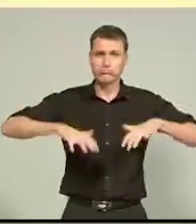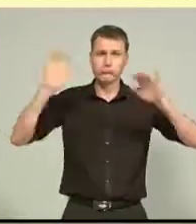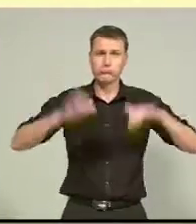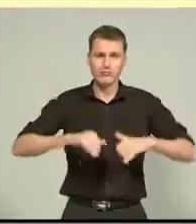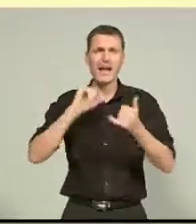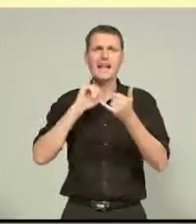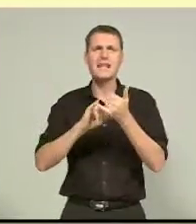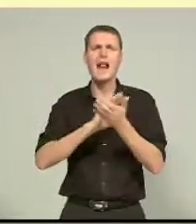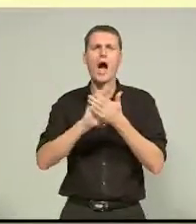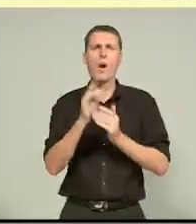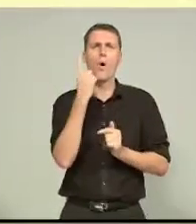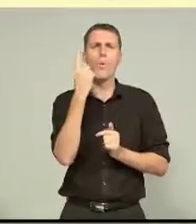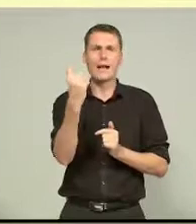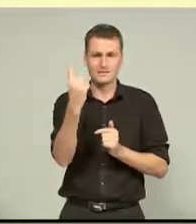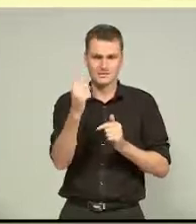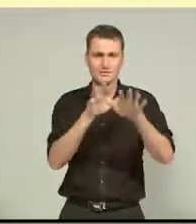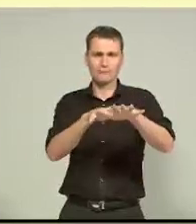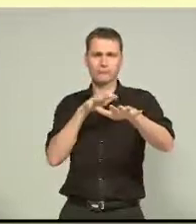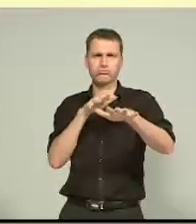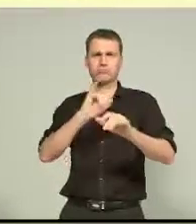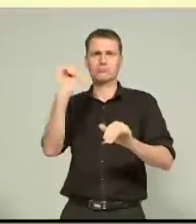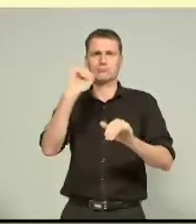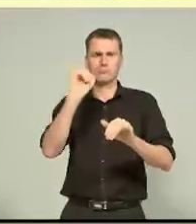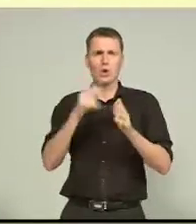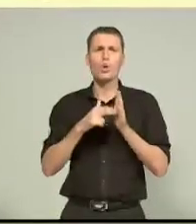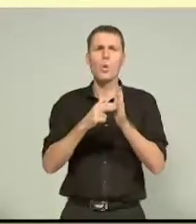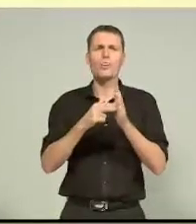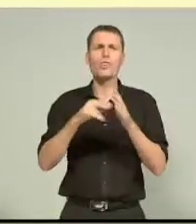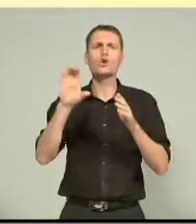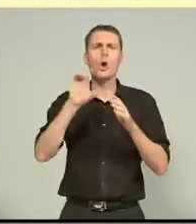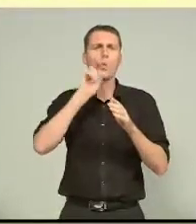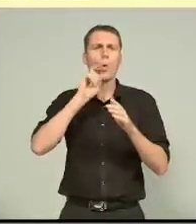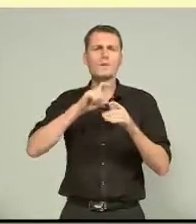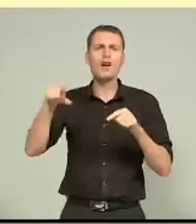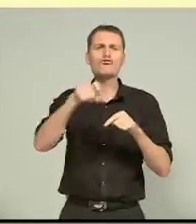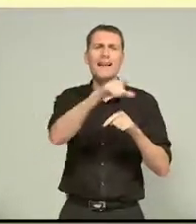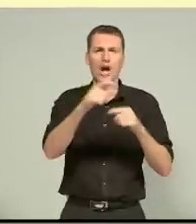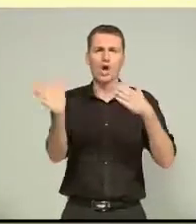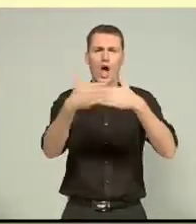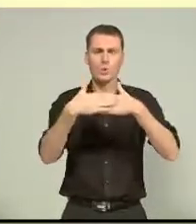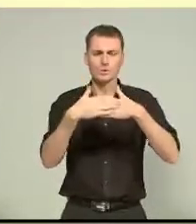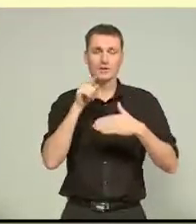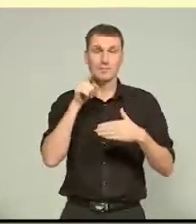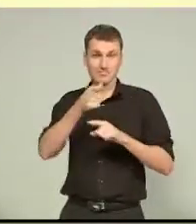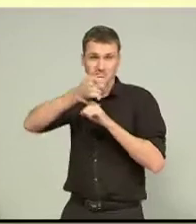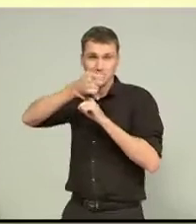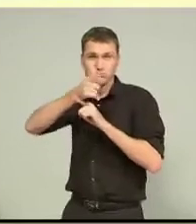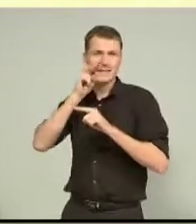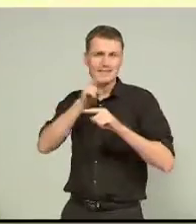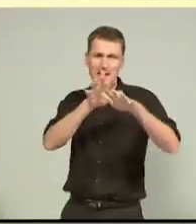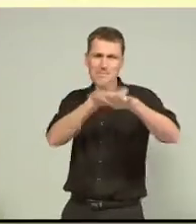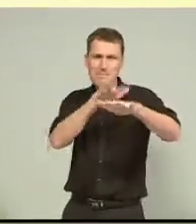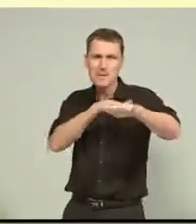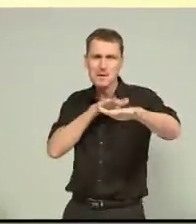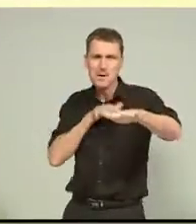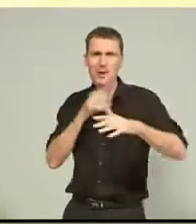for motorists. North of Saltwater Creek was closed. This viewer captured traffic lined up bumper to bumper. As four-wheel drives were